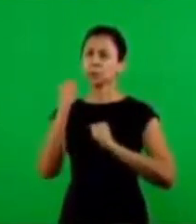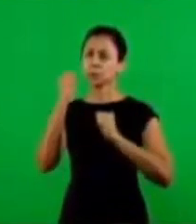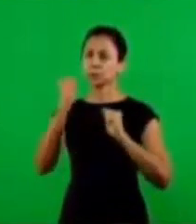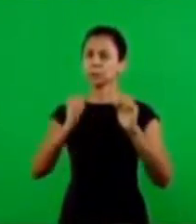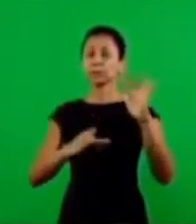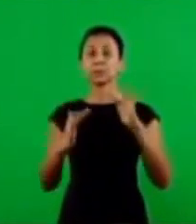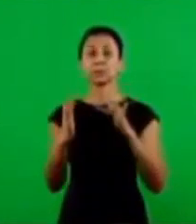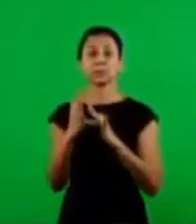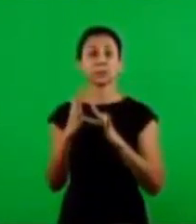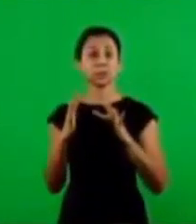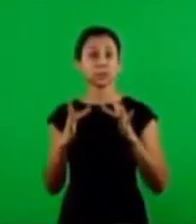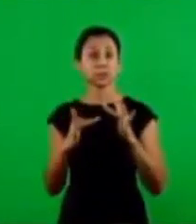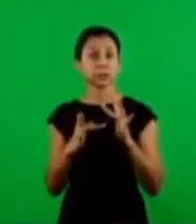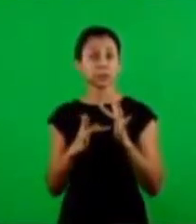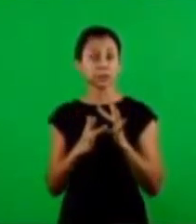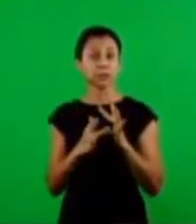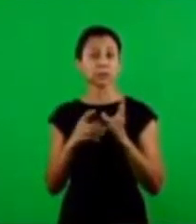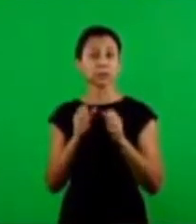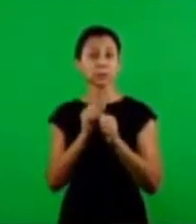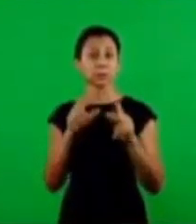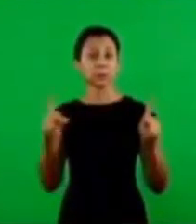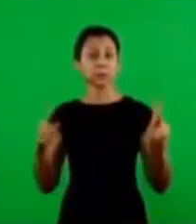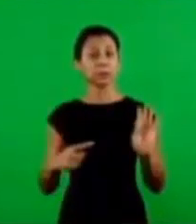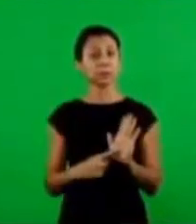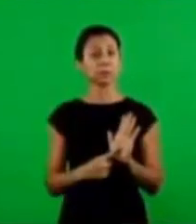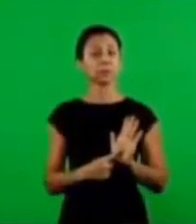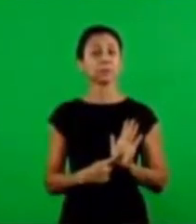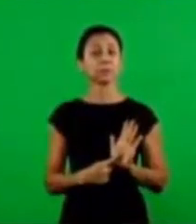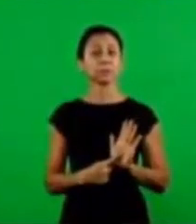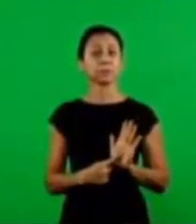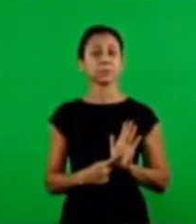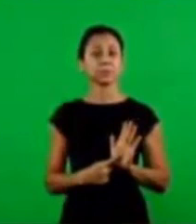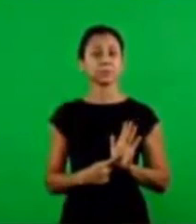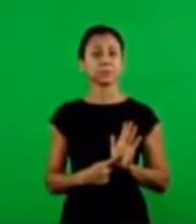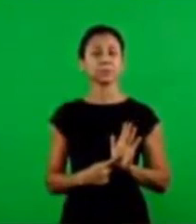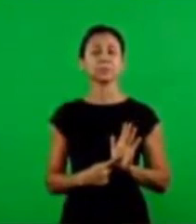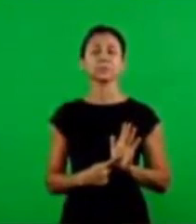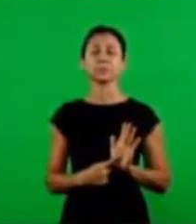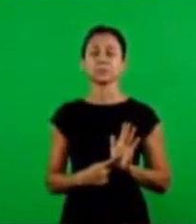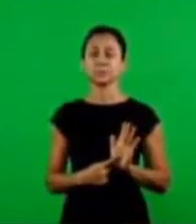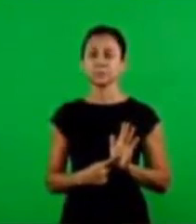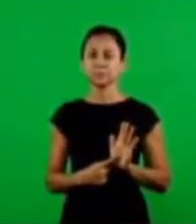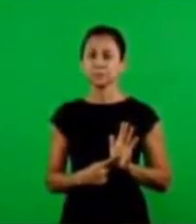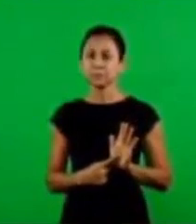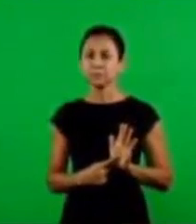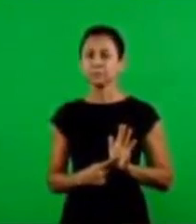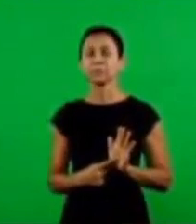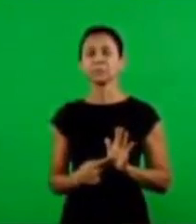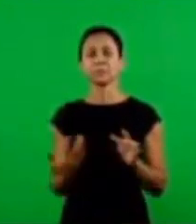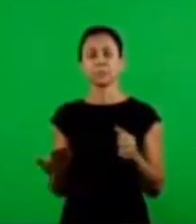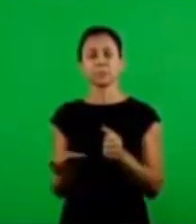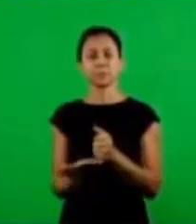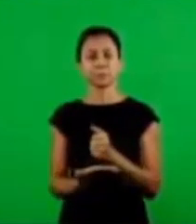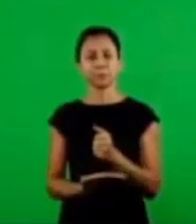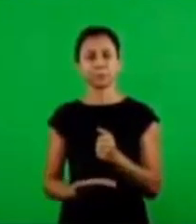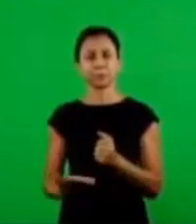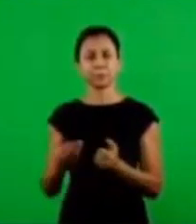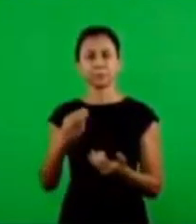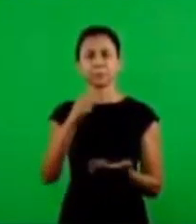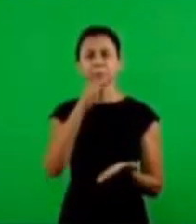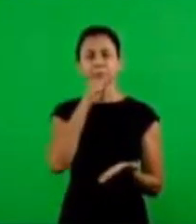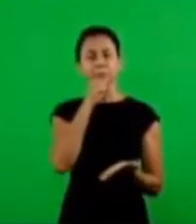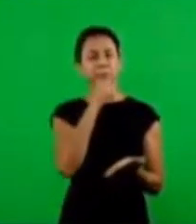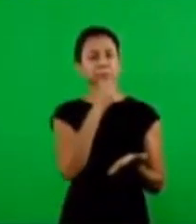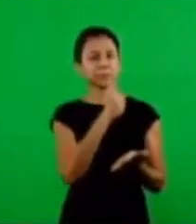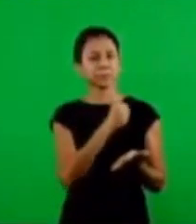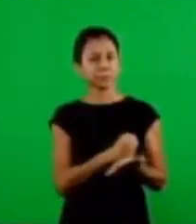jesus and we're speaking on the old testament is now is it's been based on